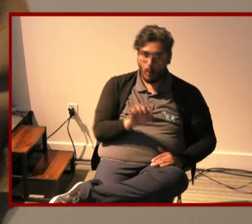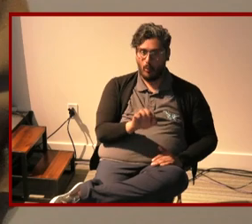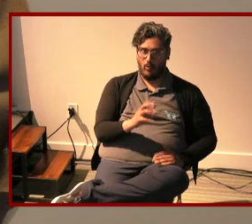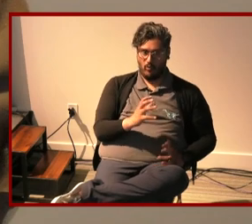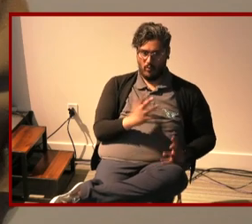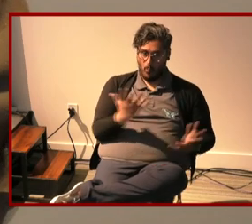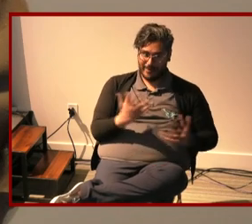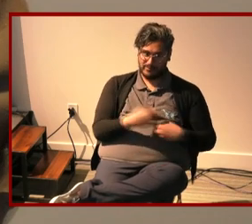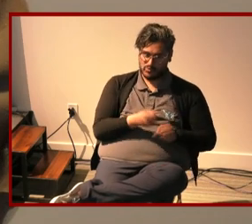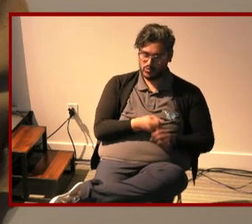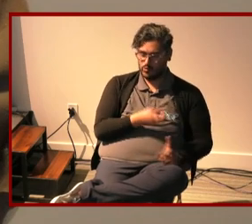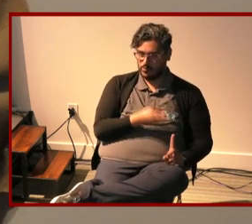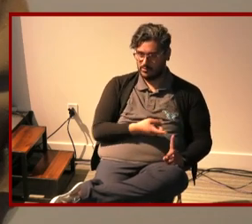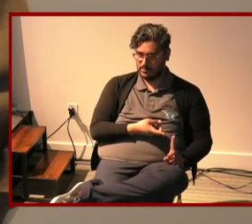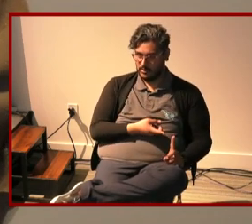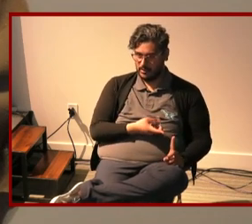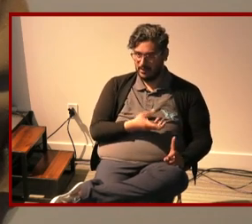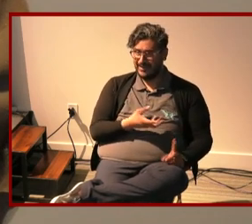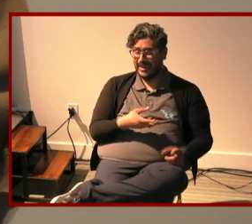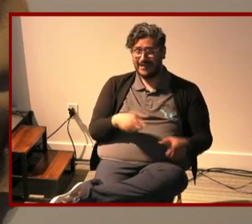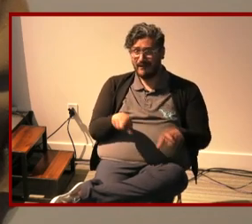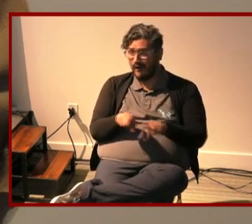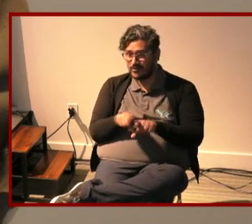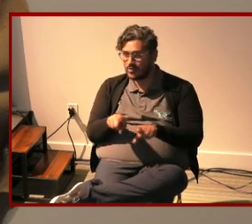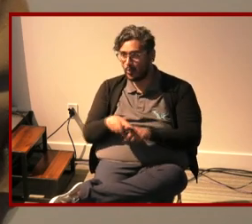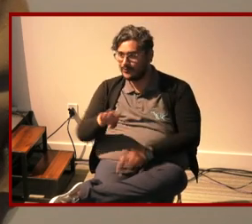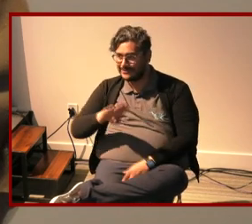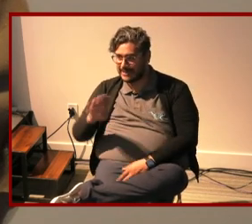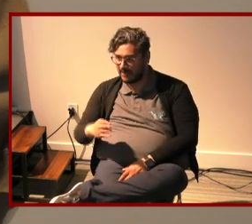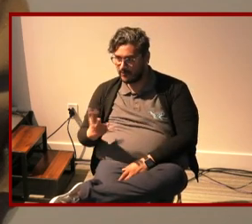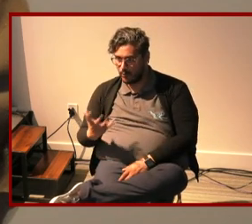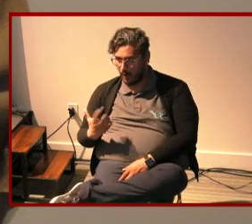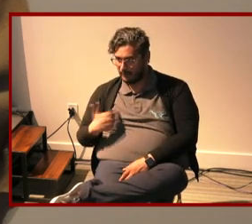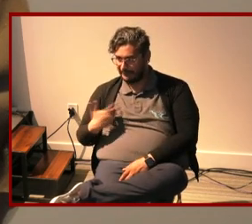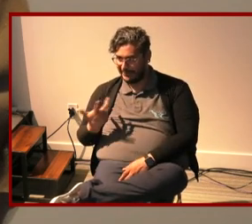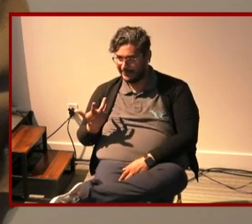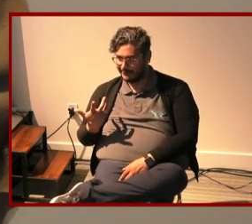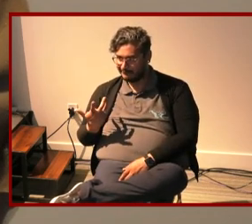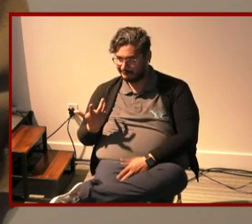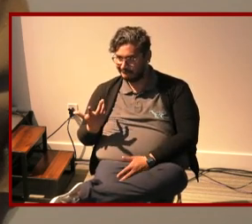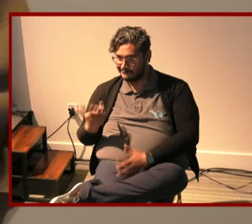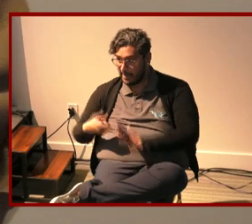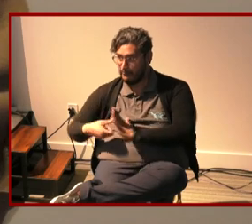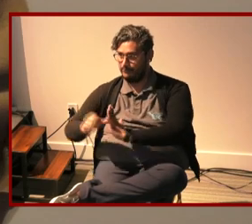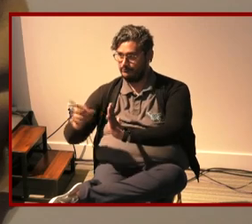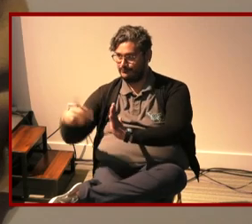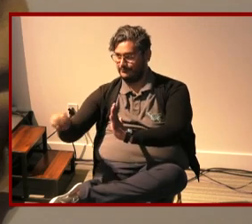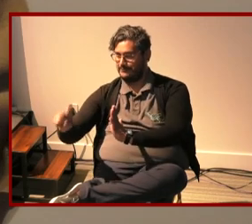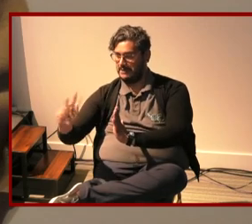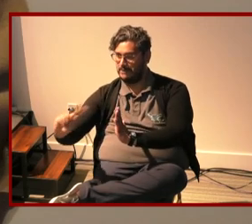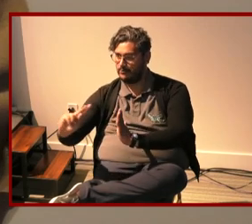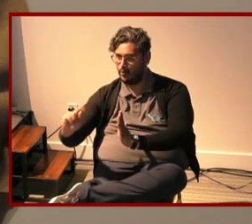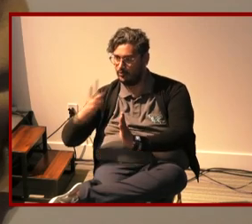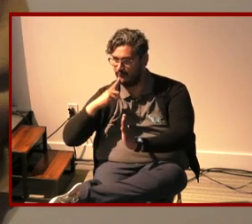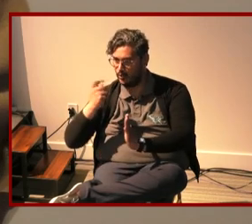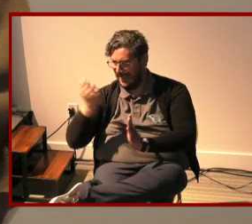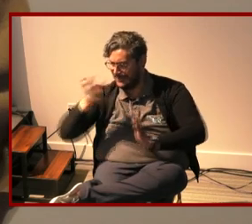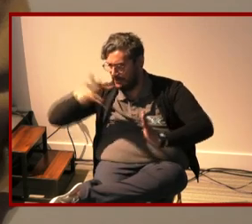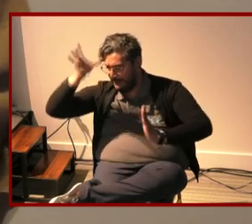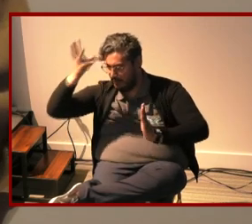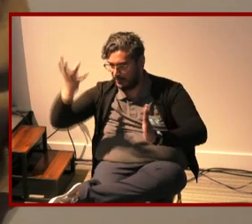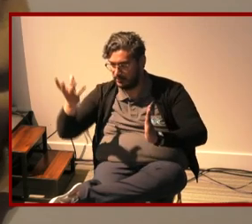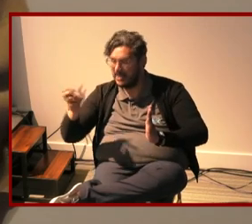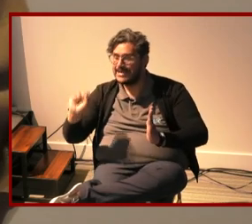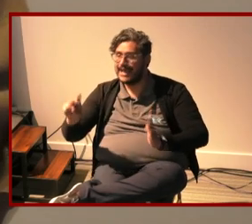and also never give the impression that like any parent of any child with a disability could just